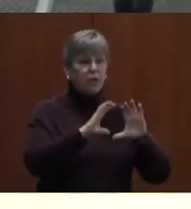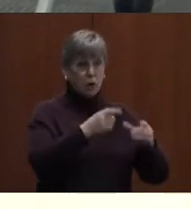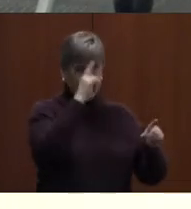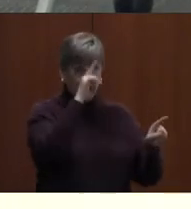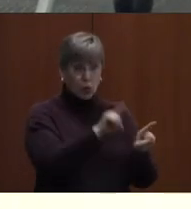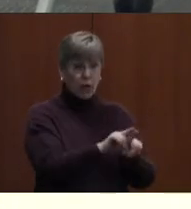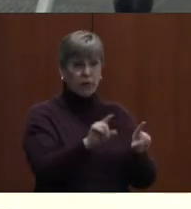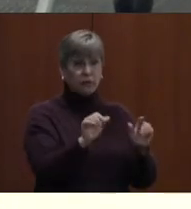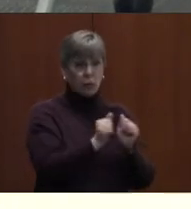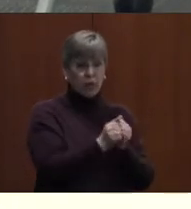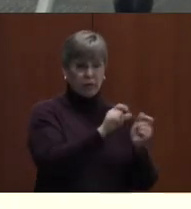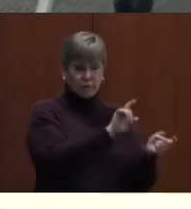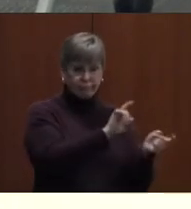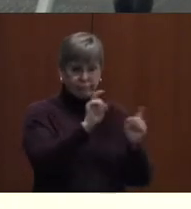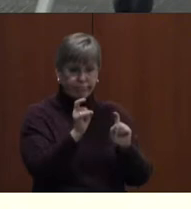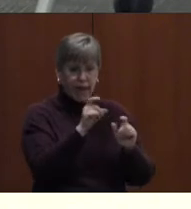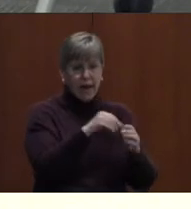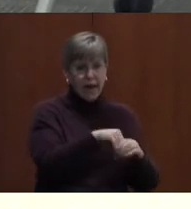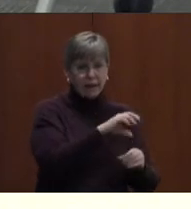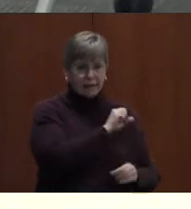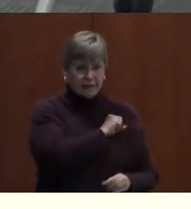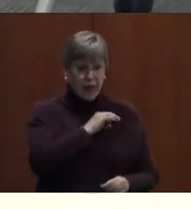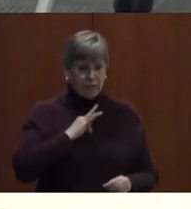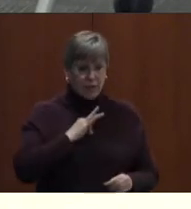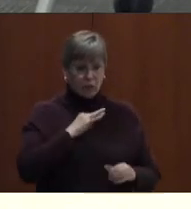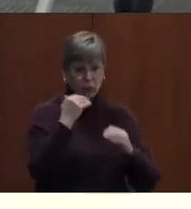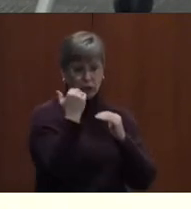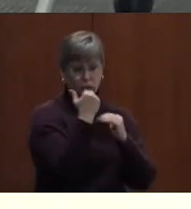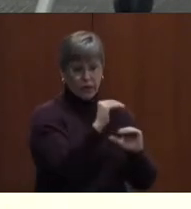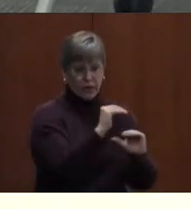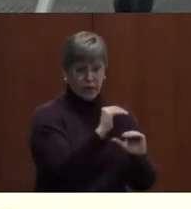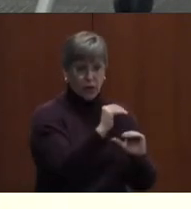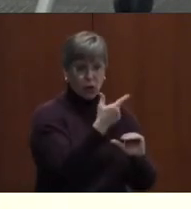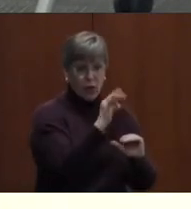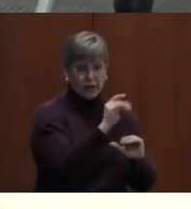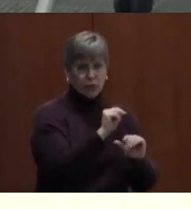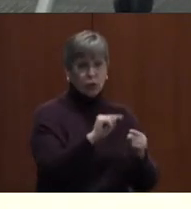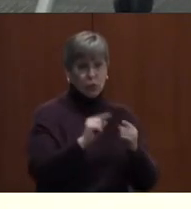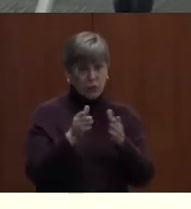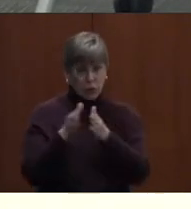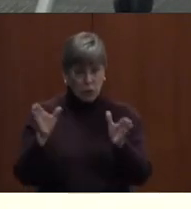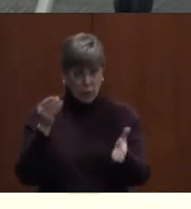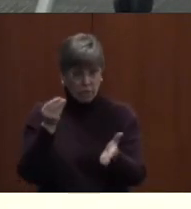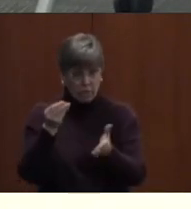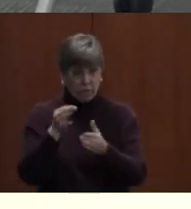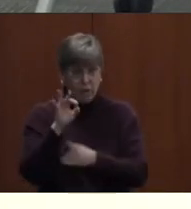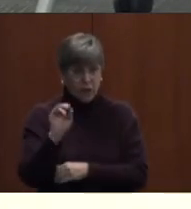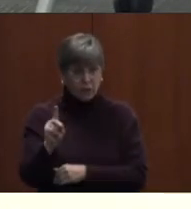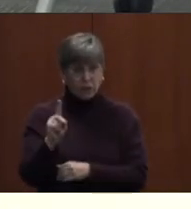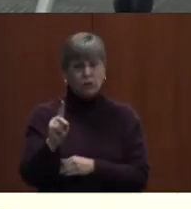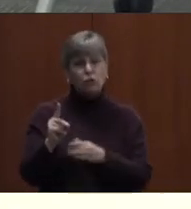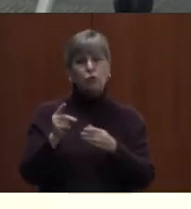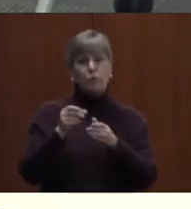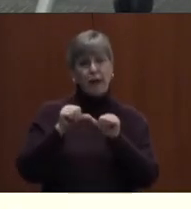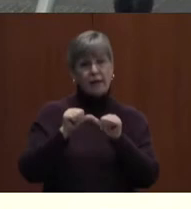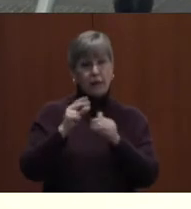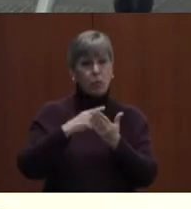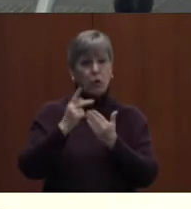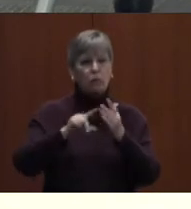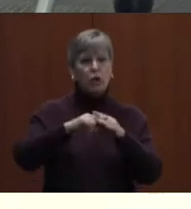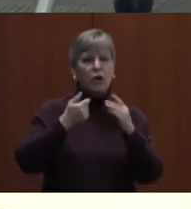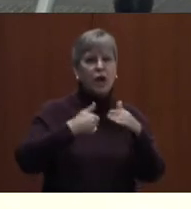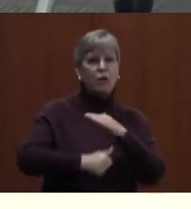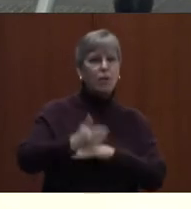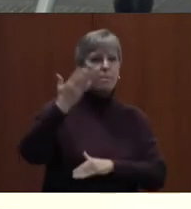with the shift in staffing from restricted grants to the general fund to maintain programs that began under previous federal and